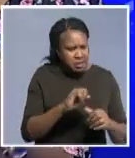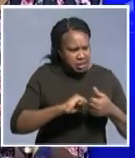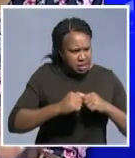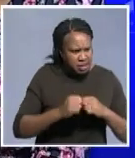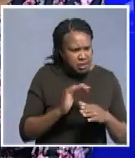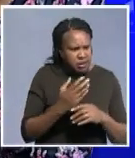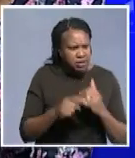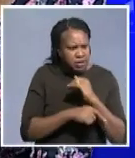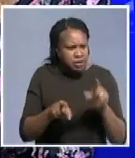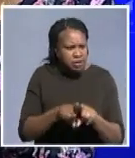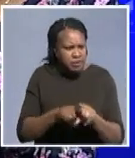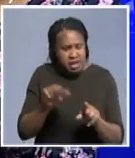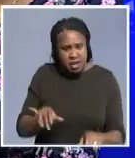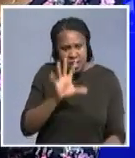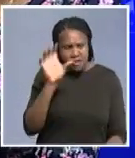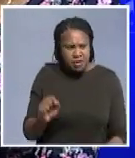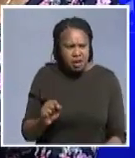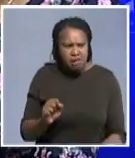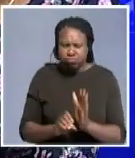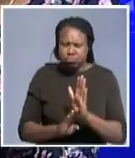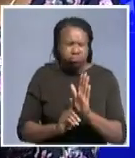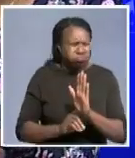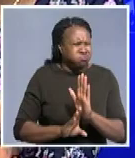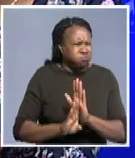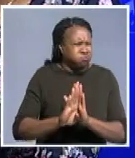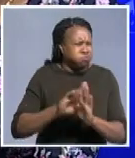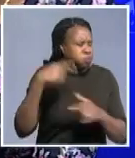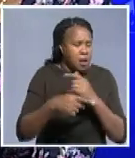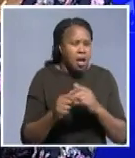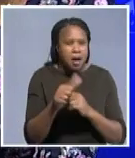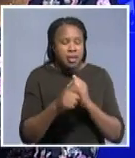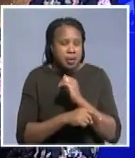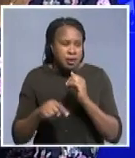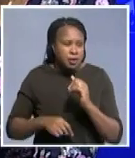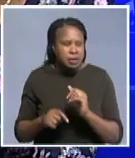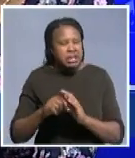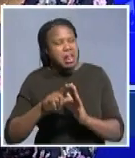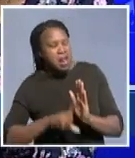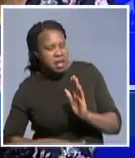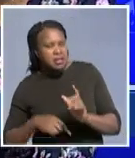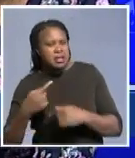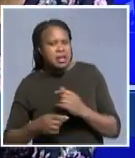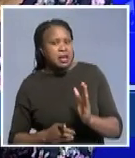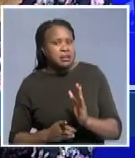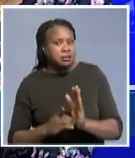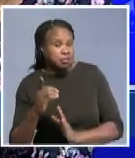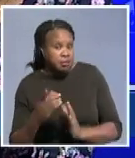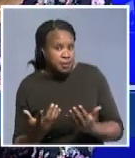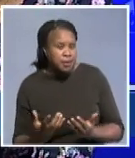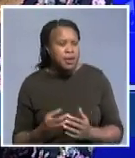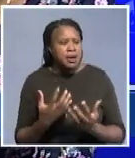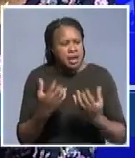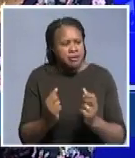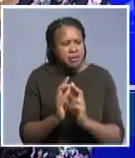have countries like South Africa that are quite advanced compared to other countries that would be less in terms of still having